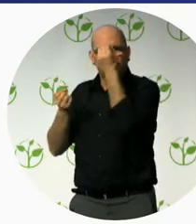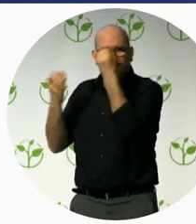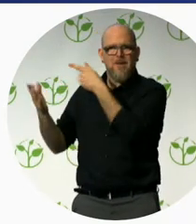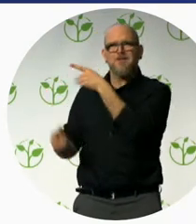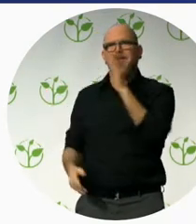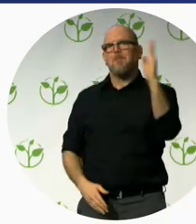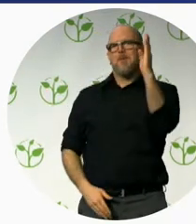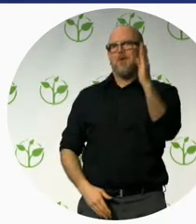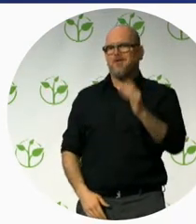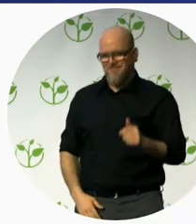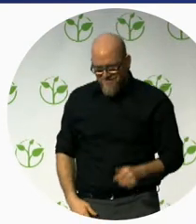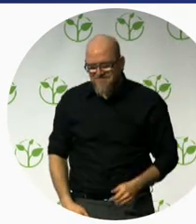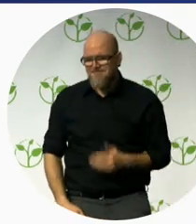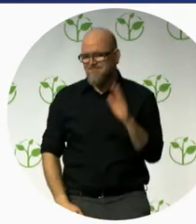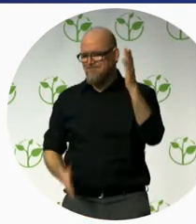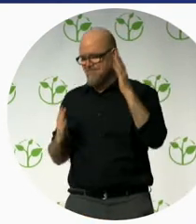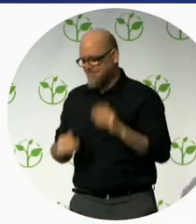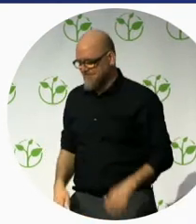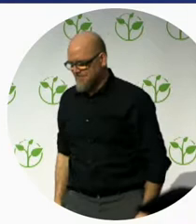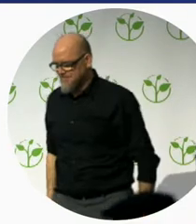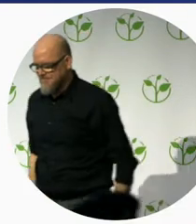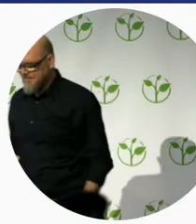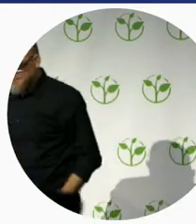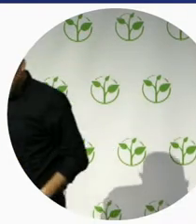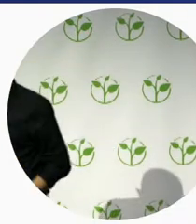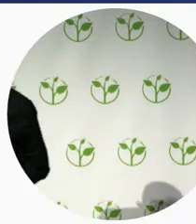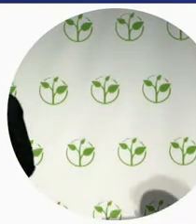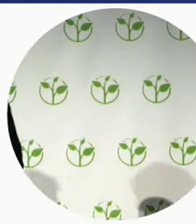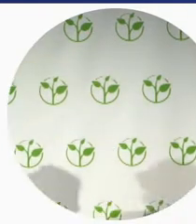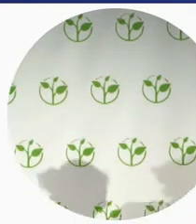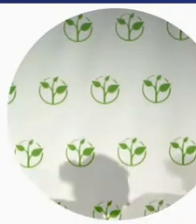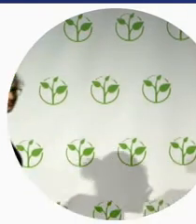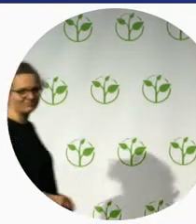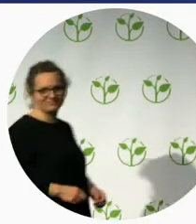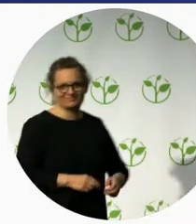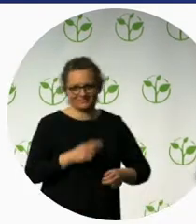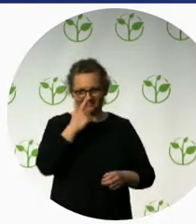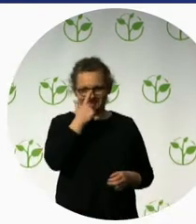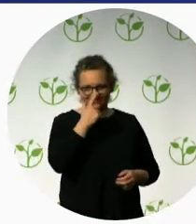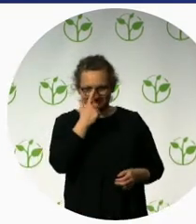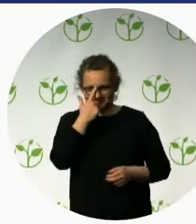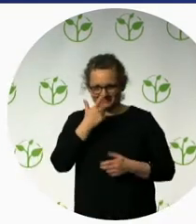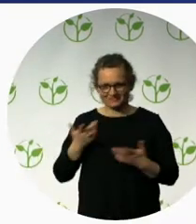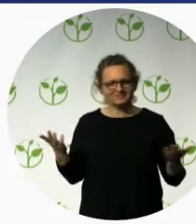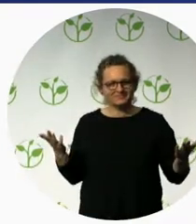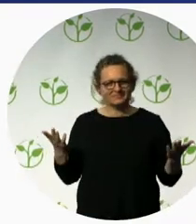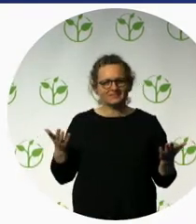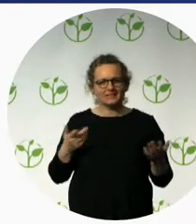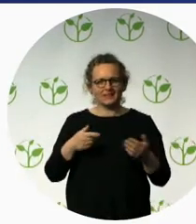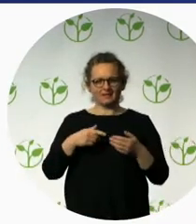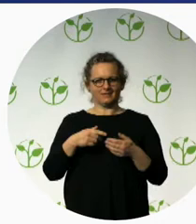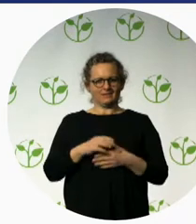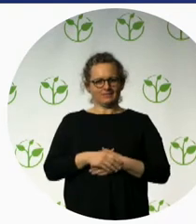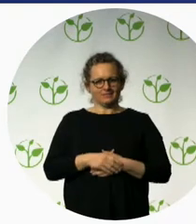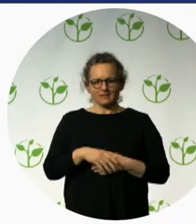Thank you very much, Ewud. And this example is on page 53 in the Zero Project catalogue. I think also you've